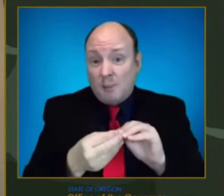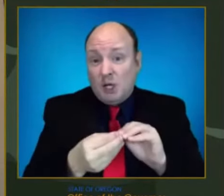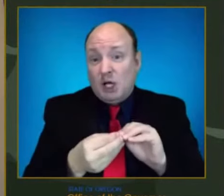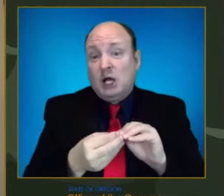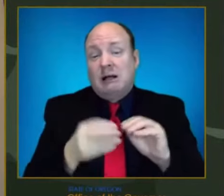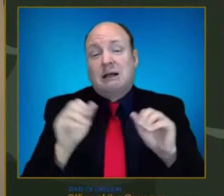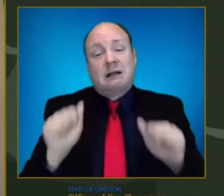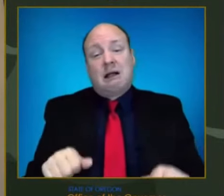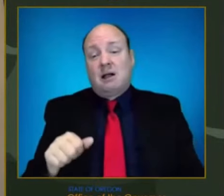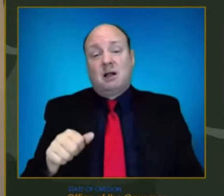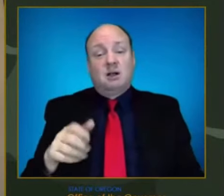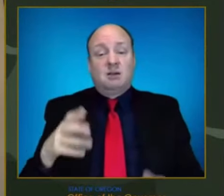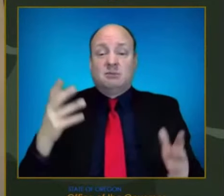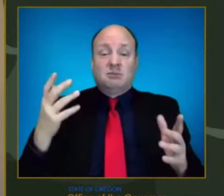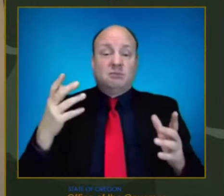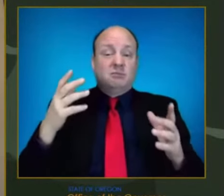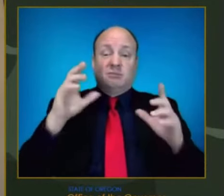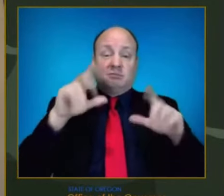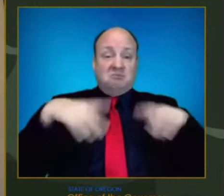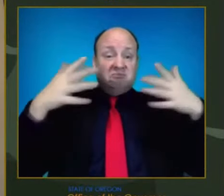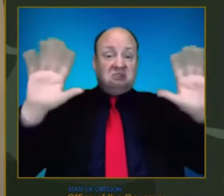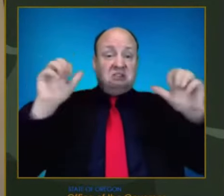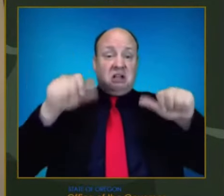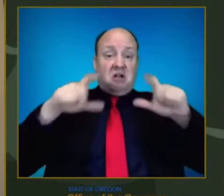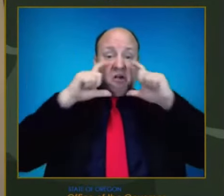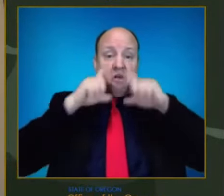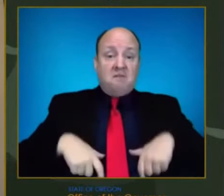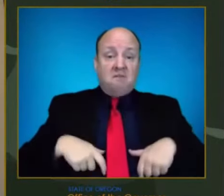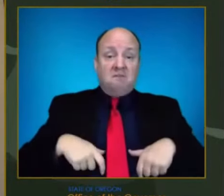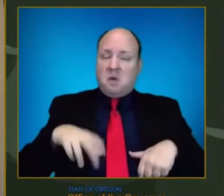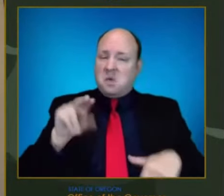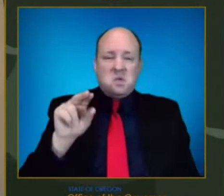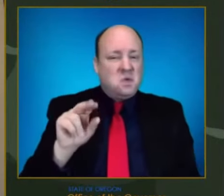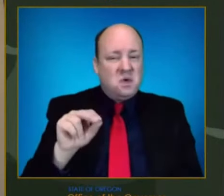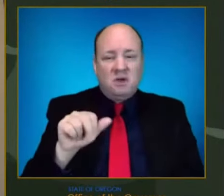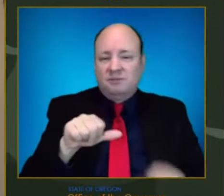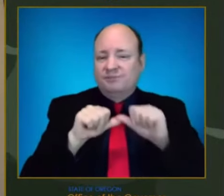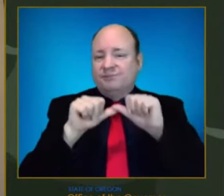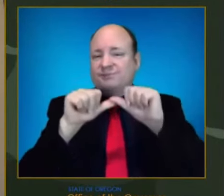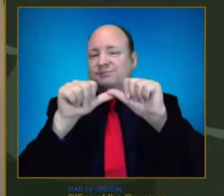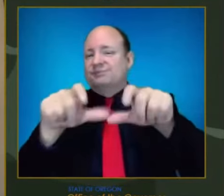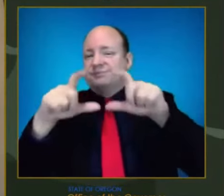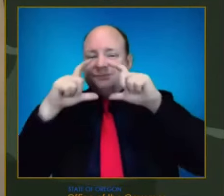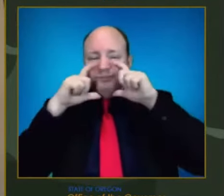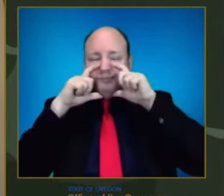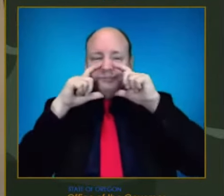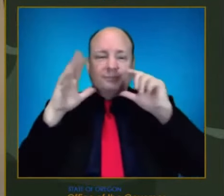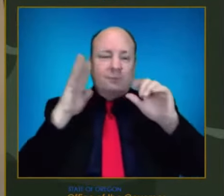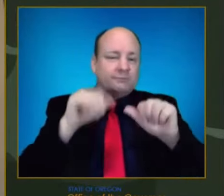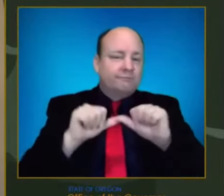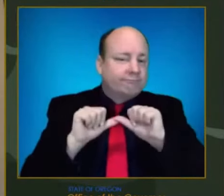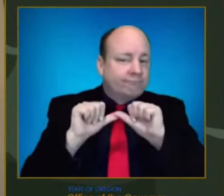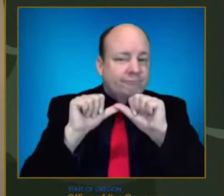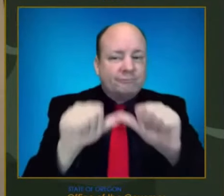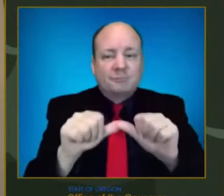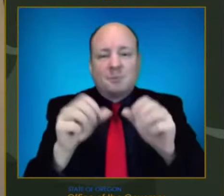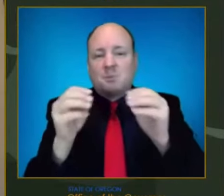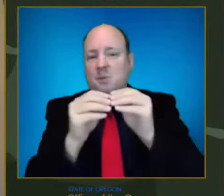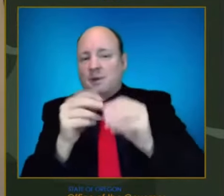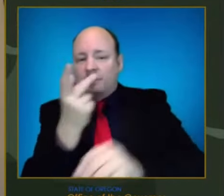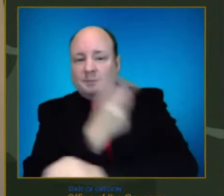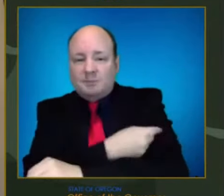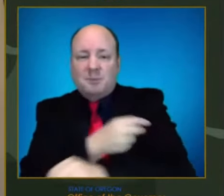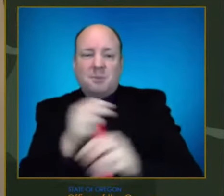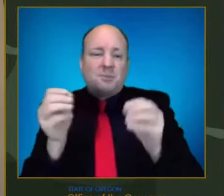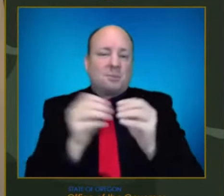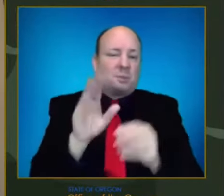is that if everyone comes together, continues to take the precautions we're asking for now, get vaccinated, get boosted, wear your mask. We